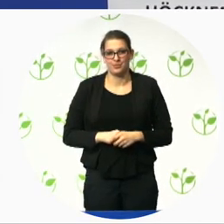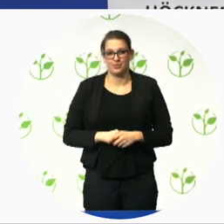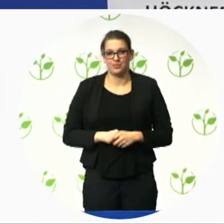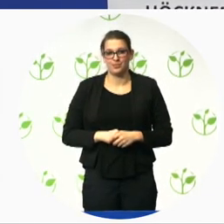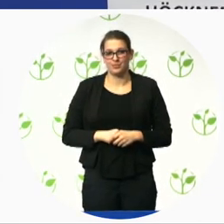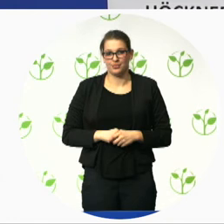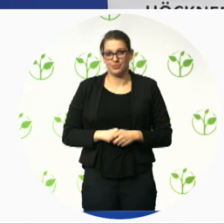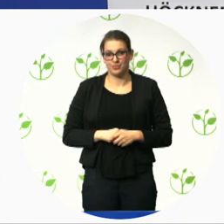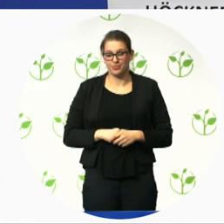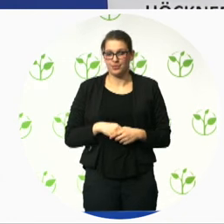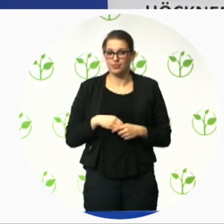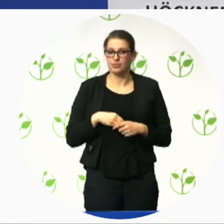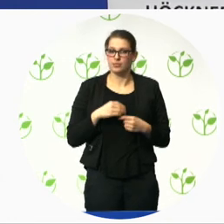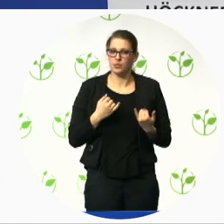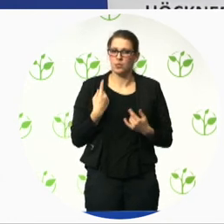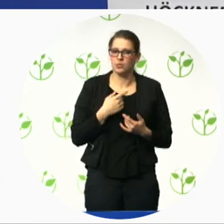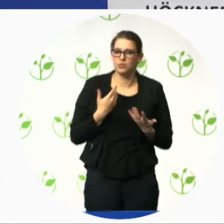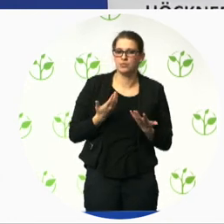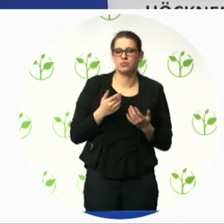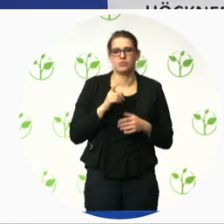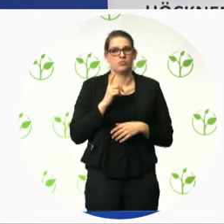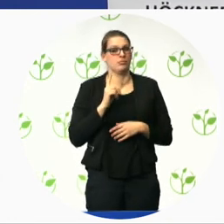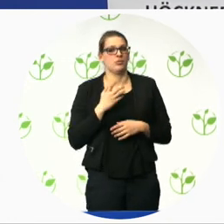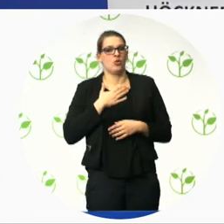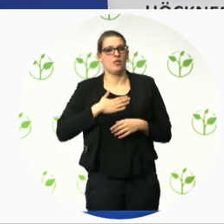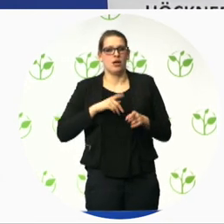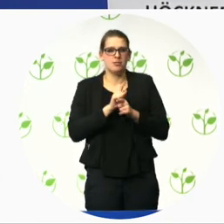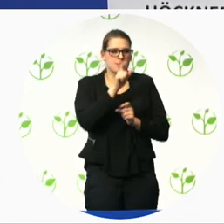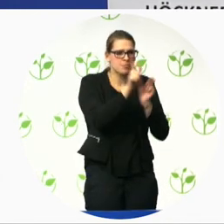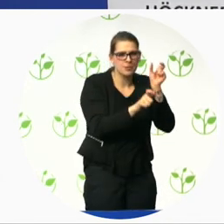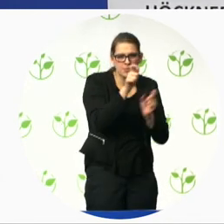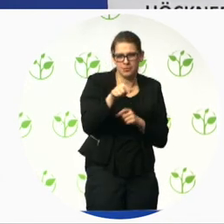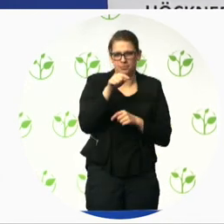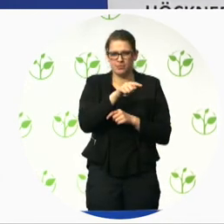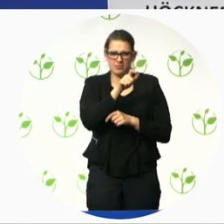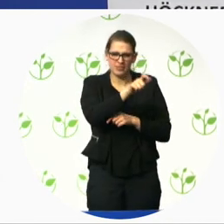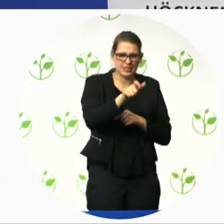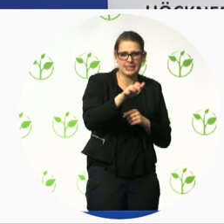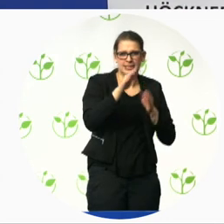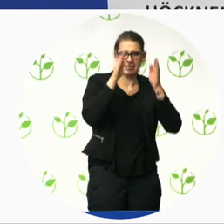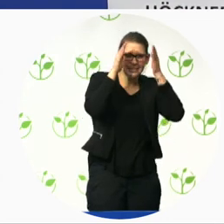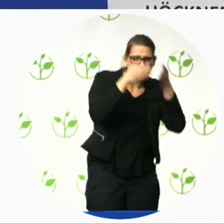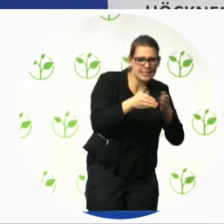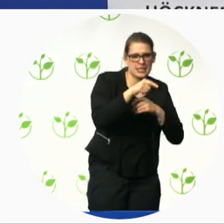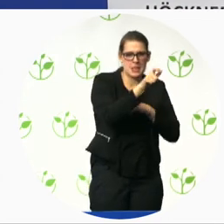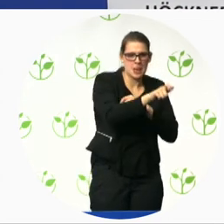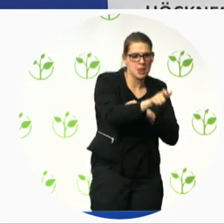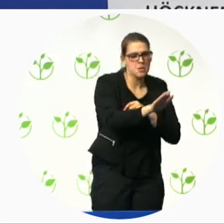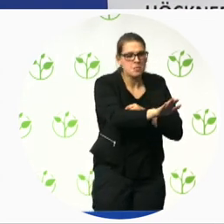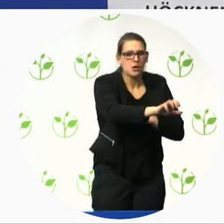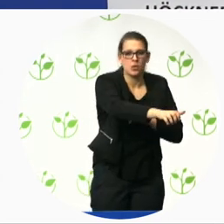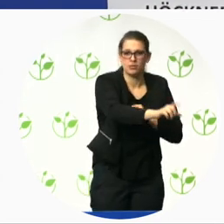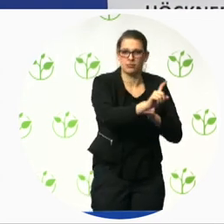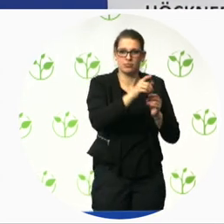limit people by either their region or their education or their ability but make it so that